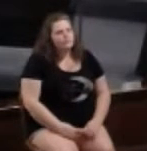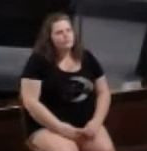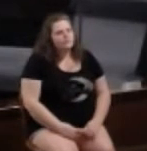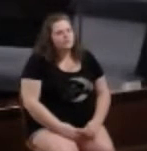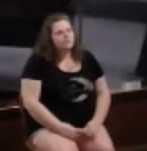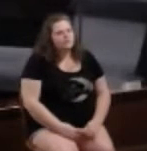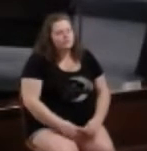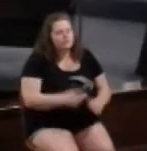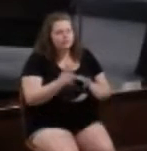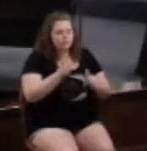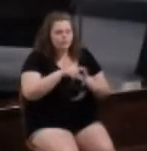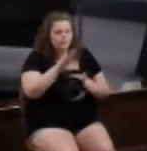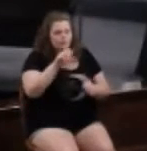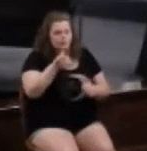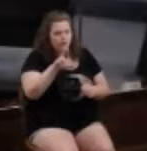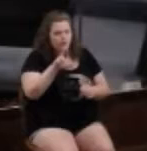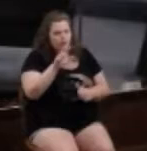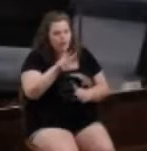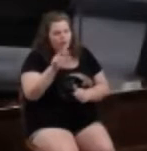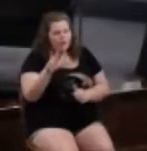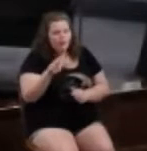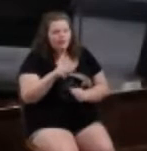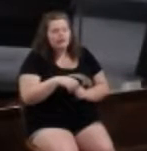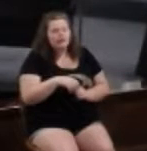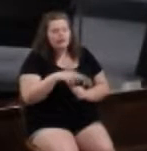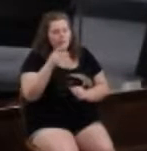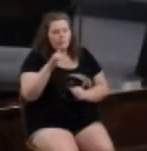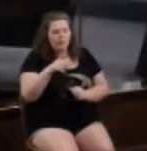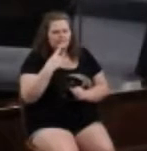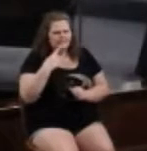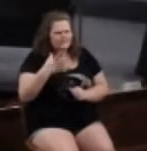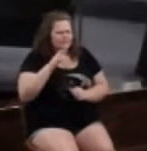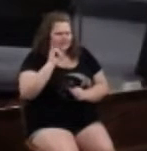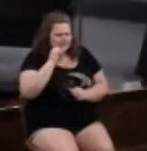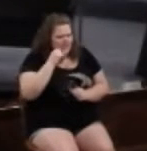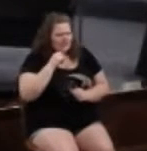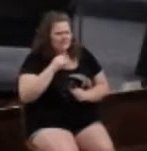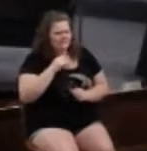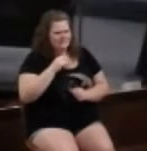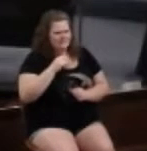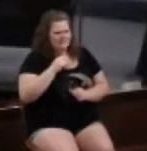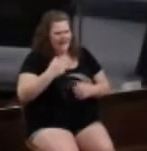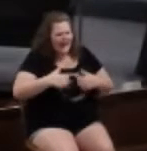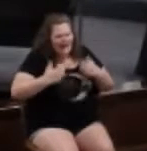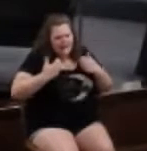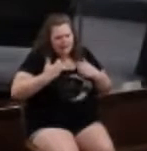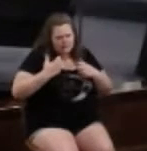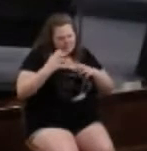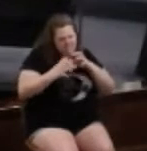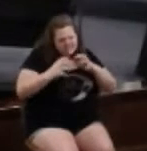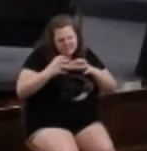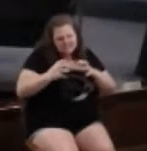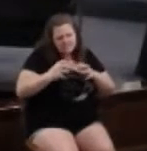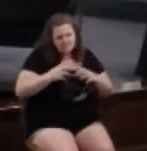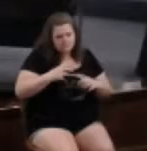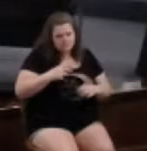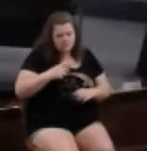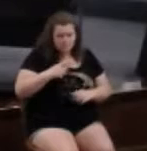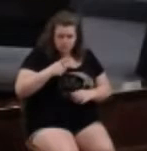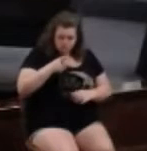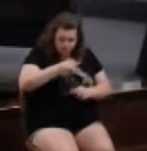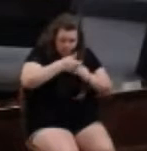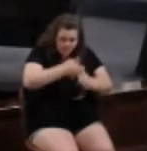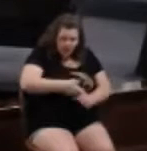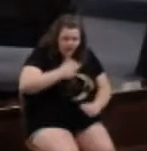First Corinthians 3, 3, Paul tells us, For while there is jealousy and strife among you, are you not of the flesh